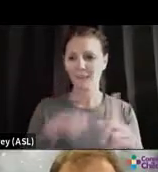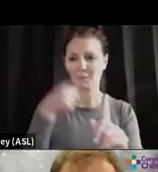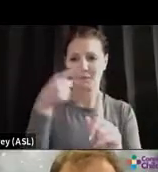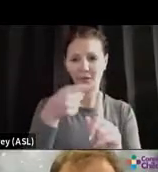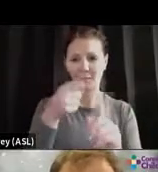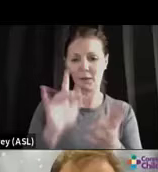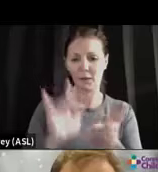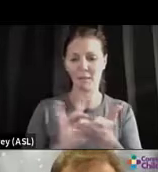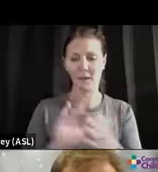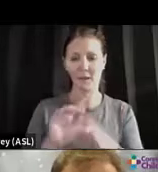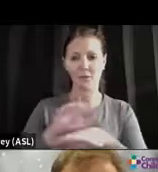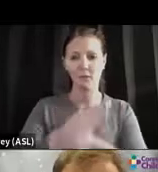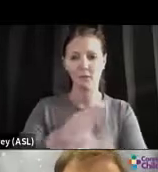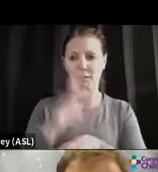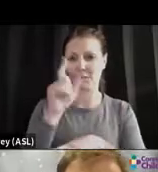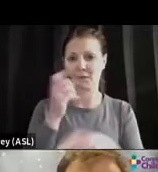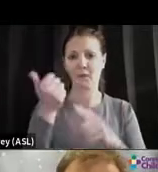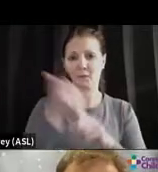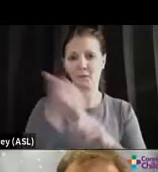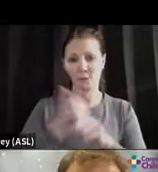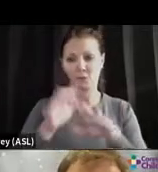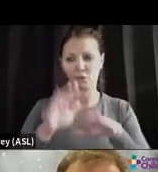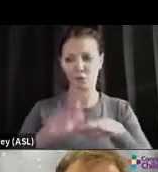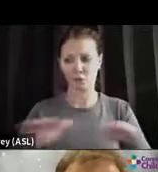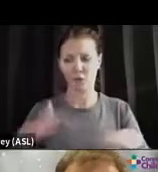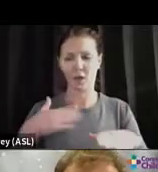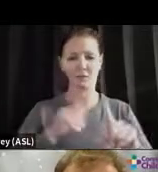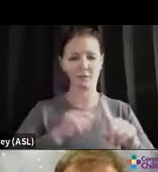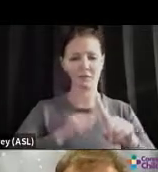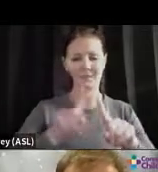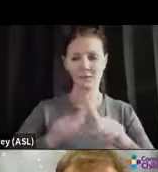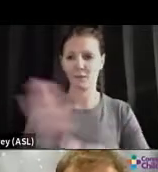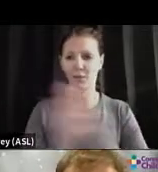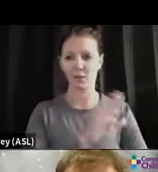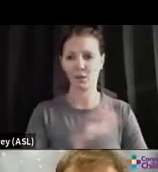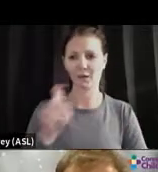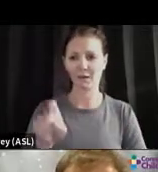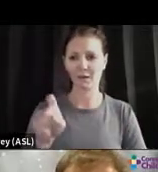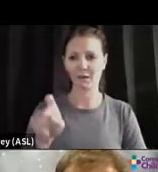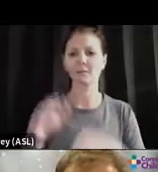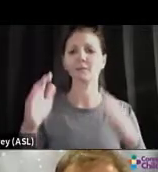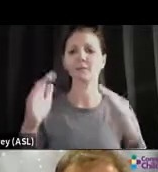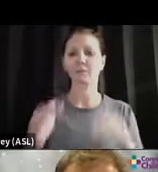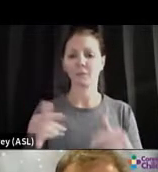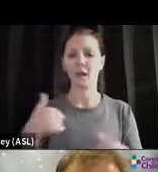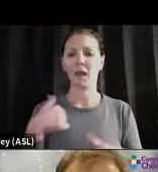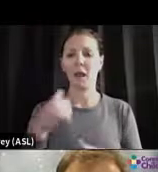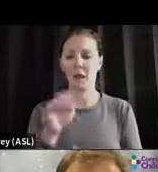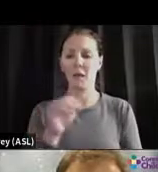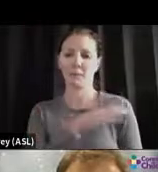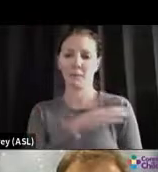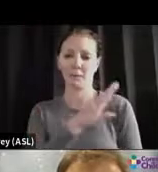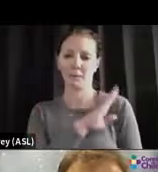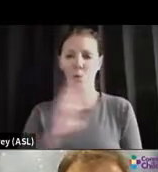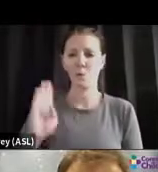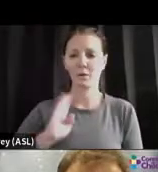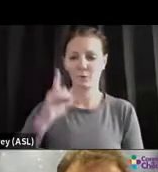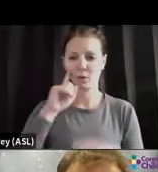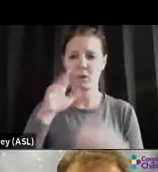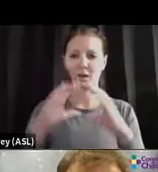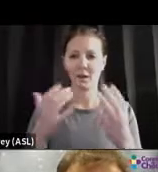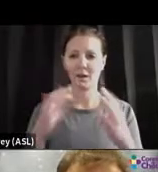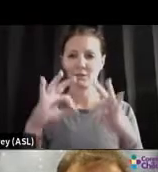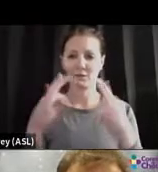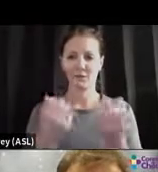or nuanced and specific needs. And I'm also a board member for the Connecticut Family Support Network. So quickly,